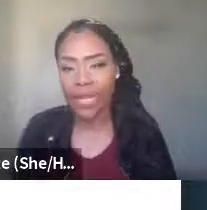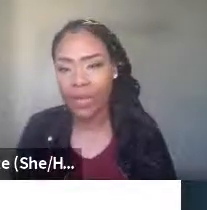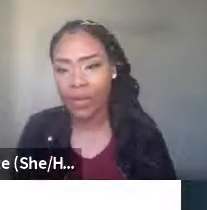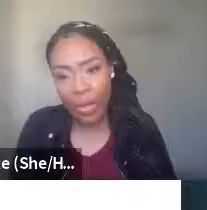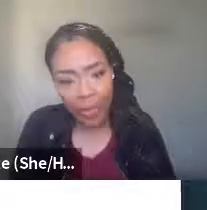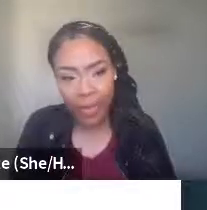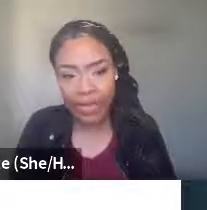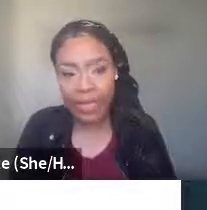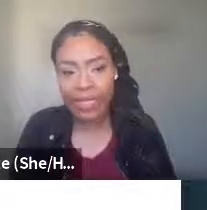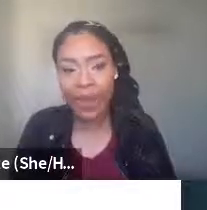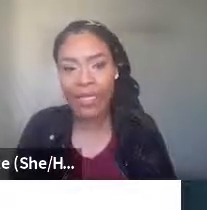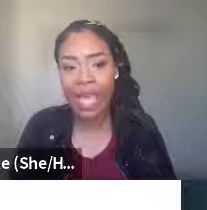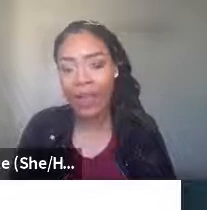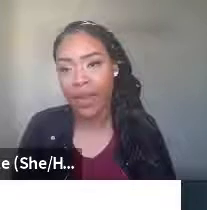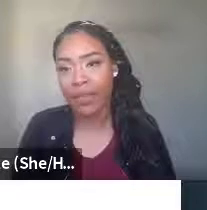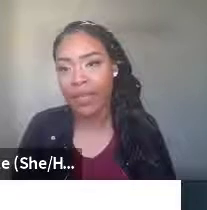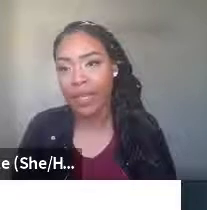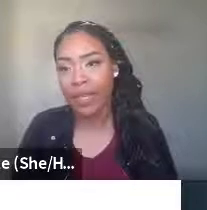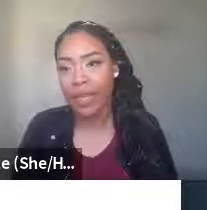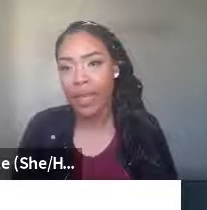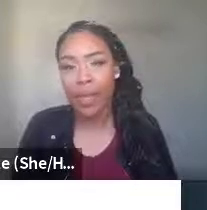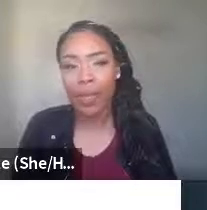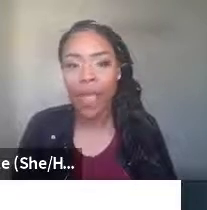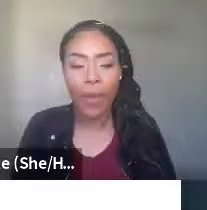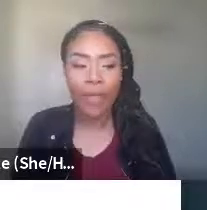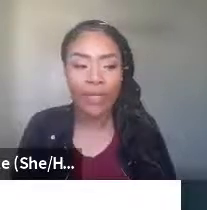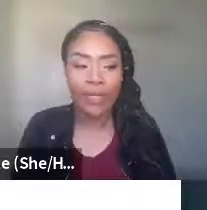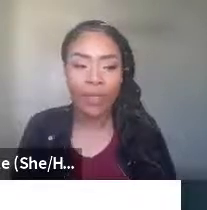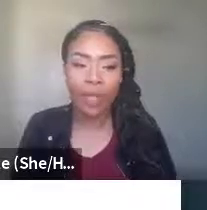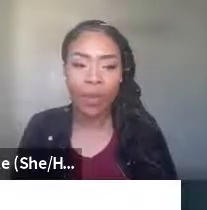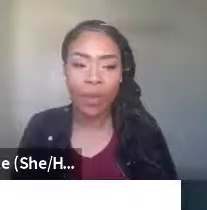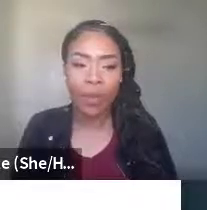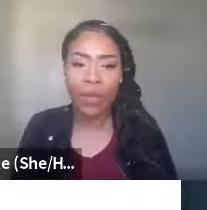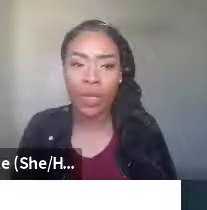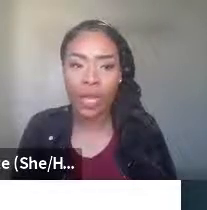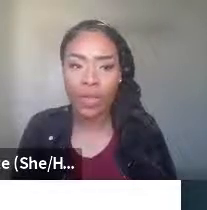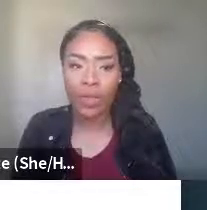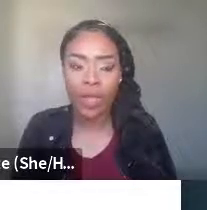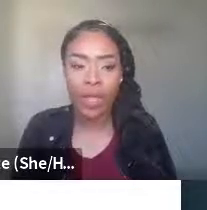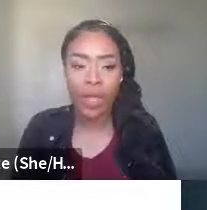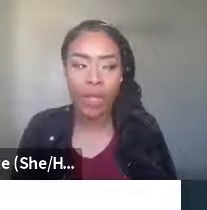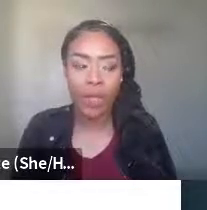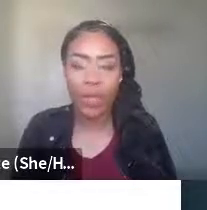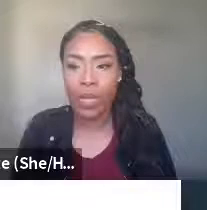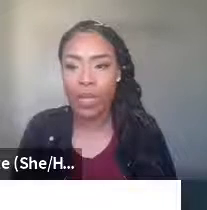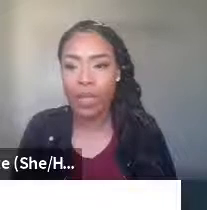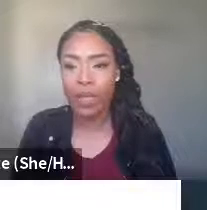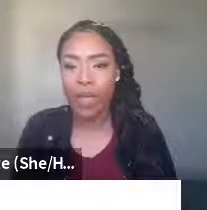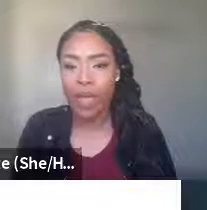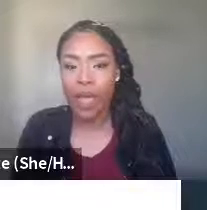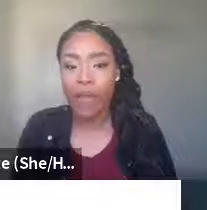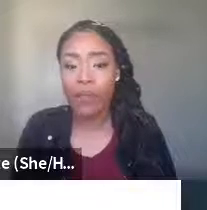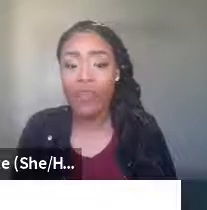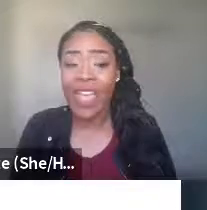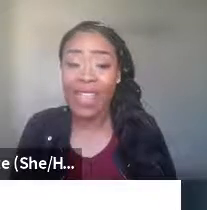community taking social media breaks because they are tired of seeing black bodies being murdered and mutilated in the media.